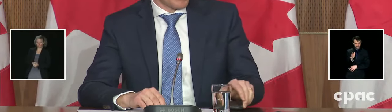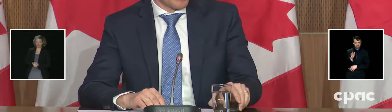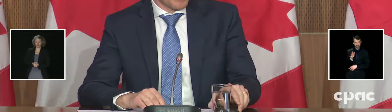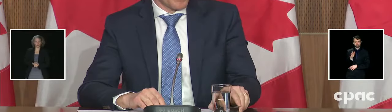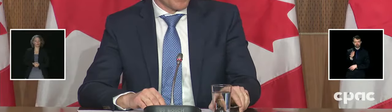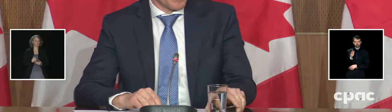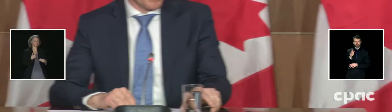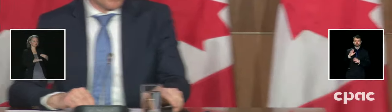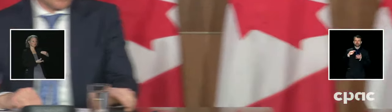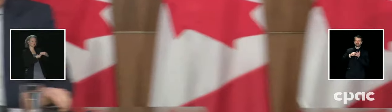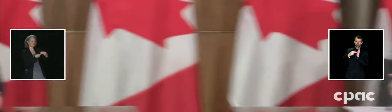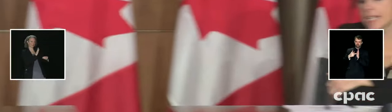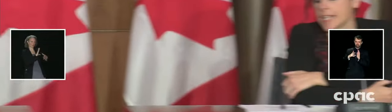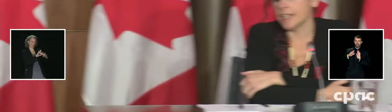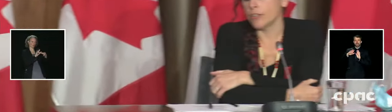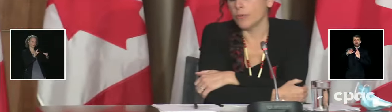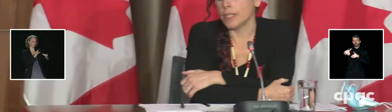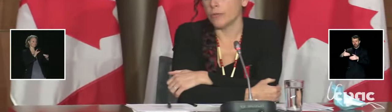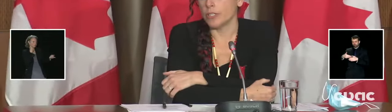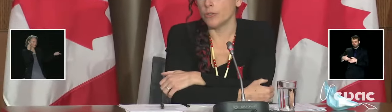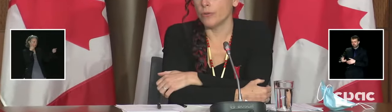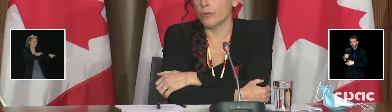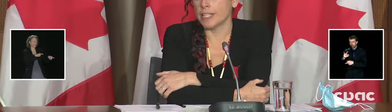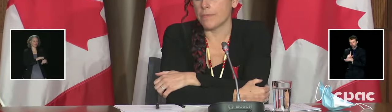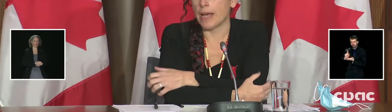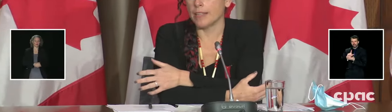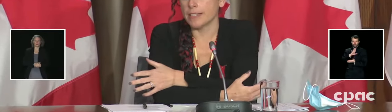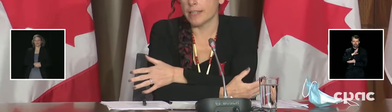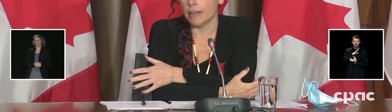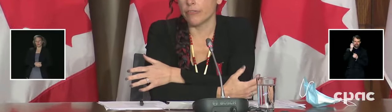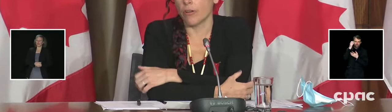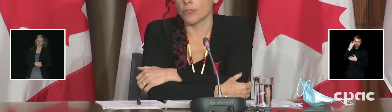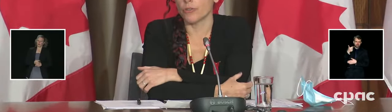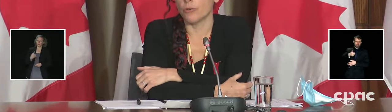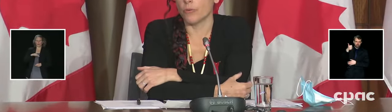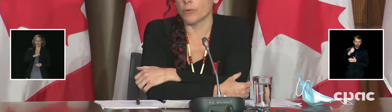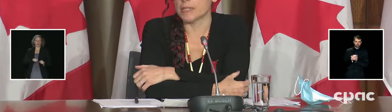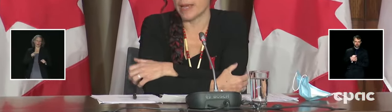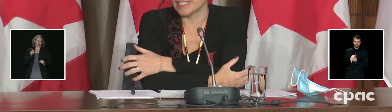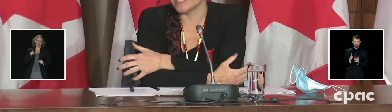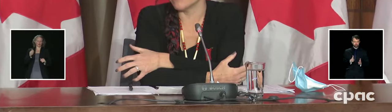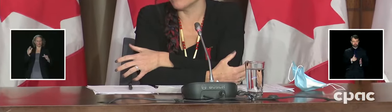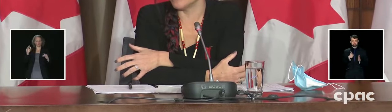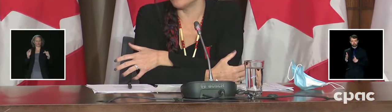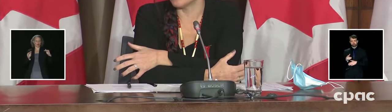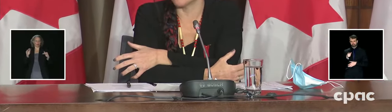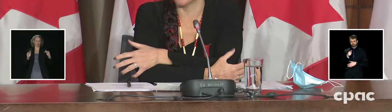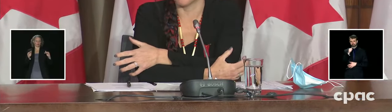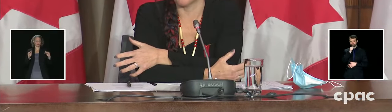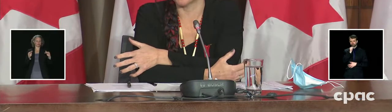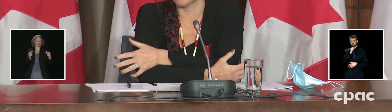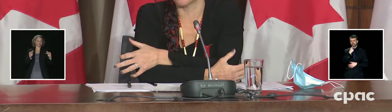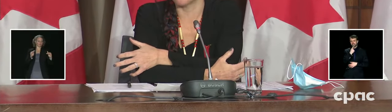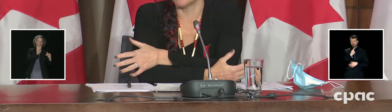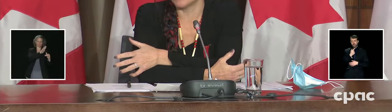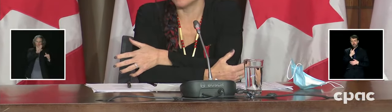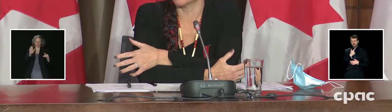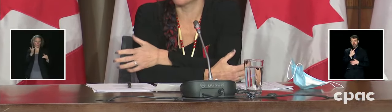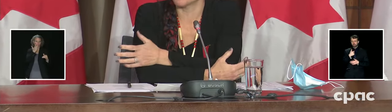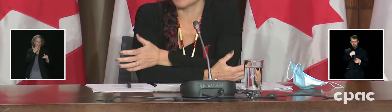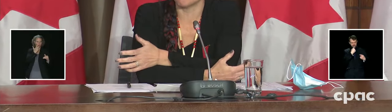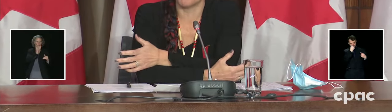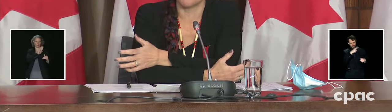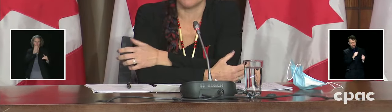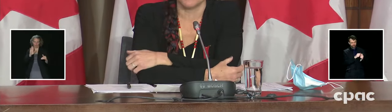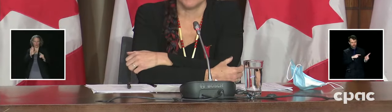I would echo the Minister's comments. I think, you know, we do, it's a balance of also respecting the different approaches of communities.